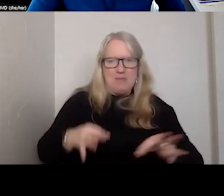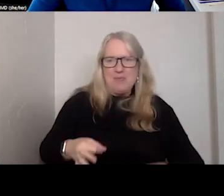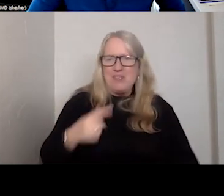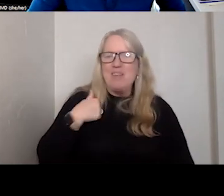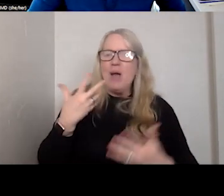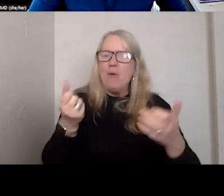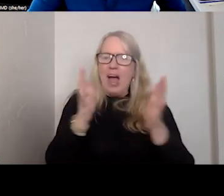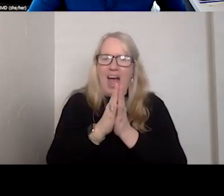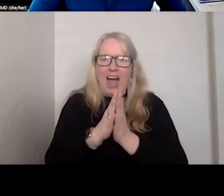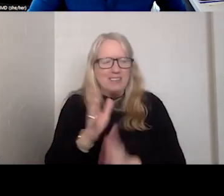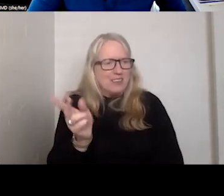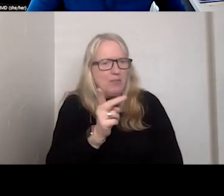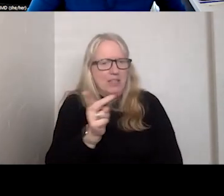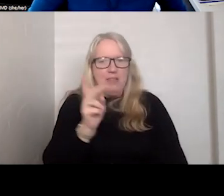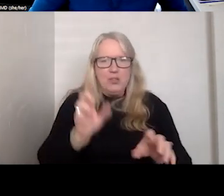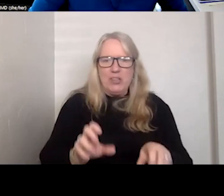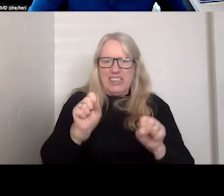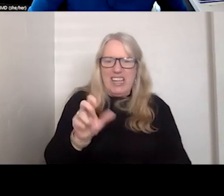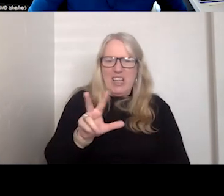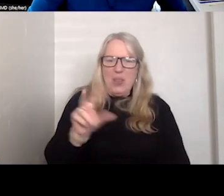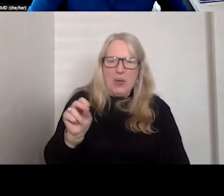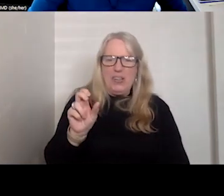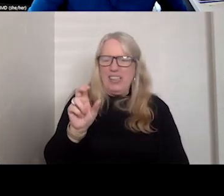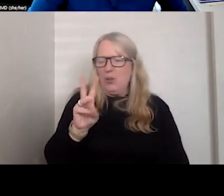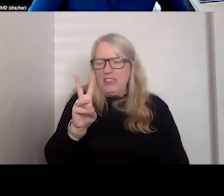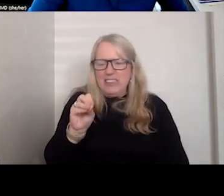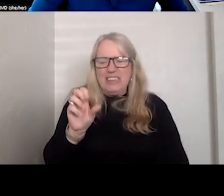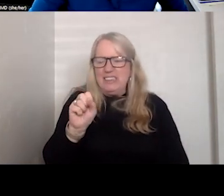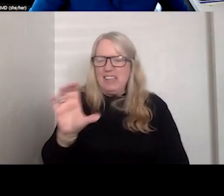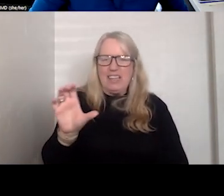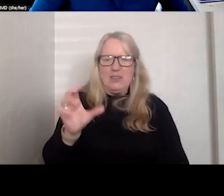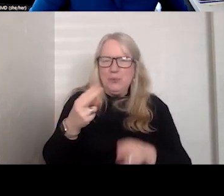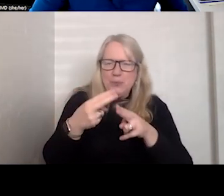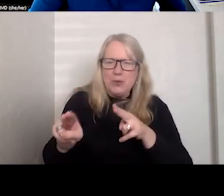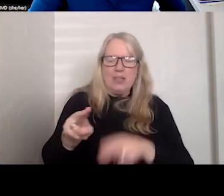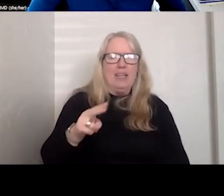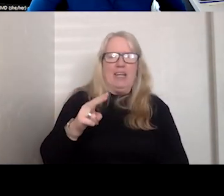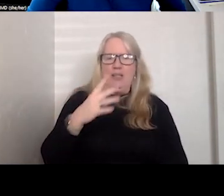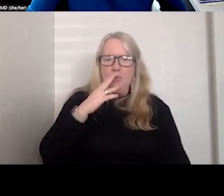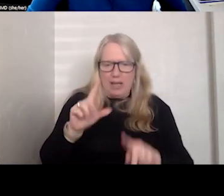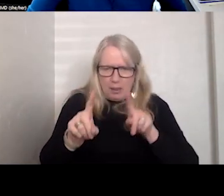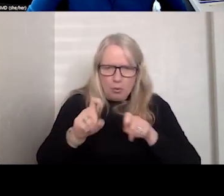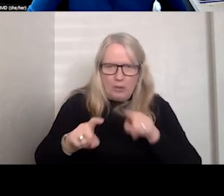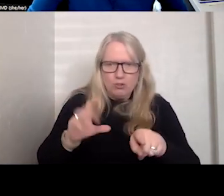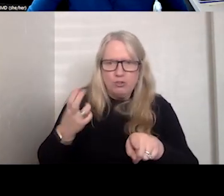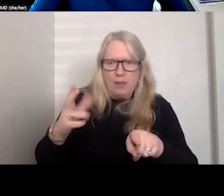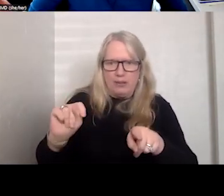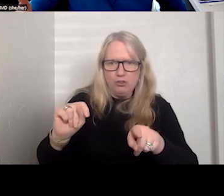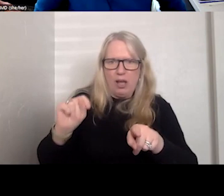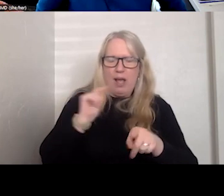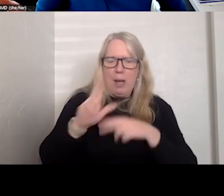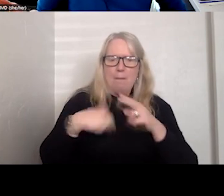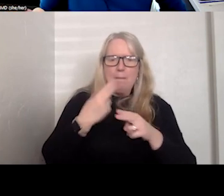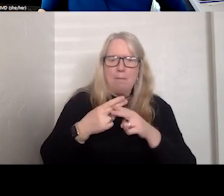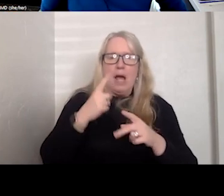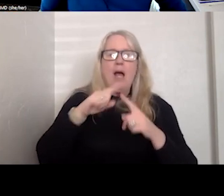just ask if you guys could maybe take 30 seconds or 60 seconds. We had a couple of questions in the chat about the role